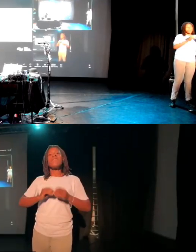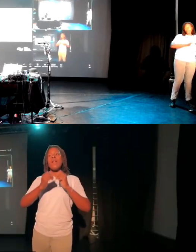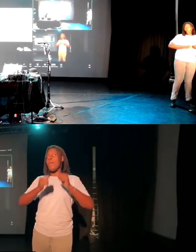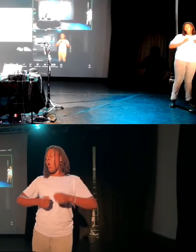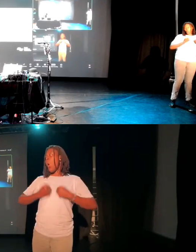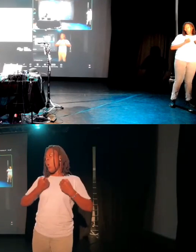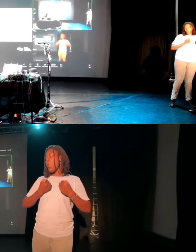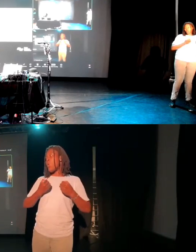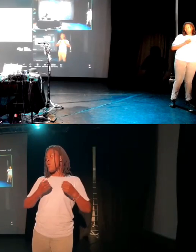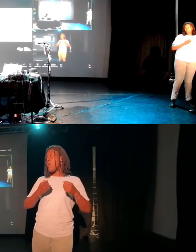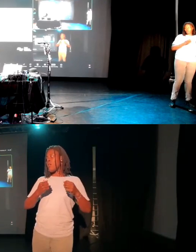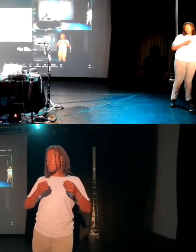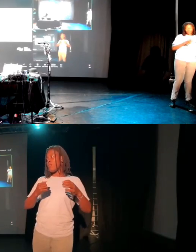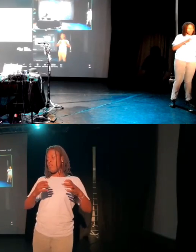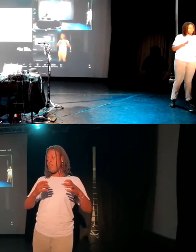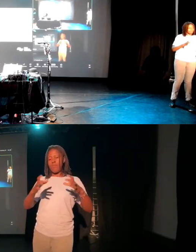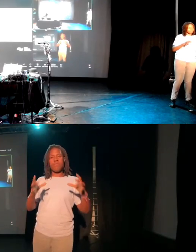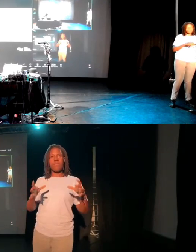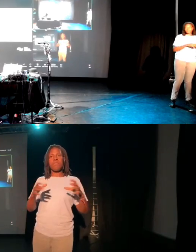sealed box.